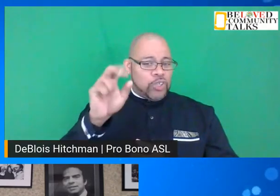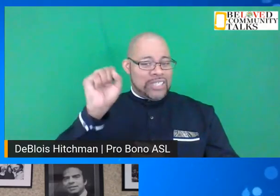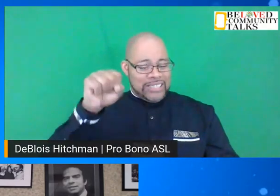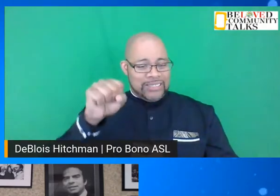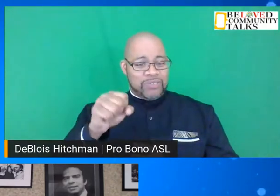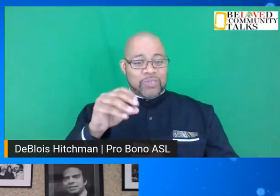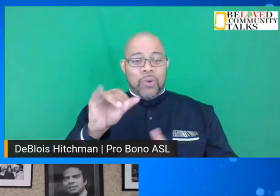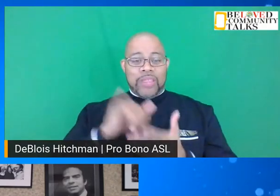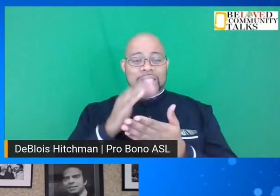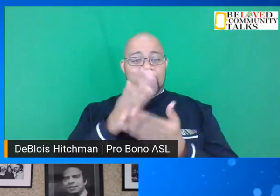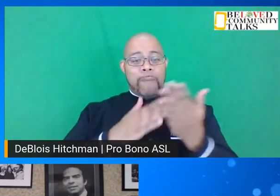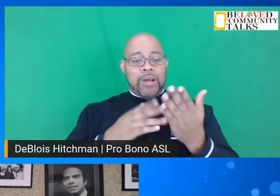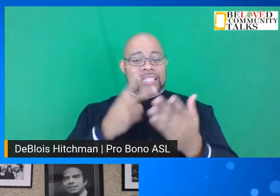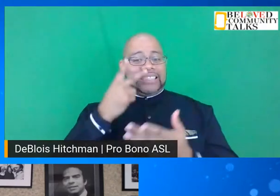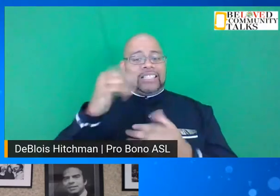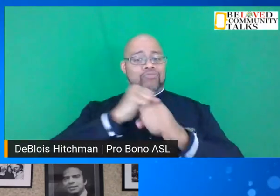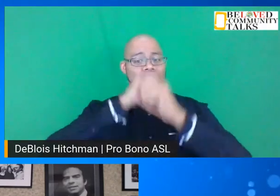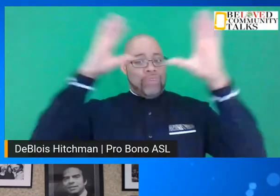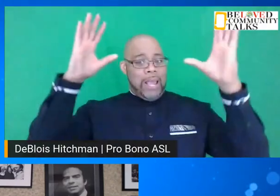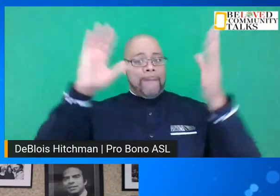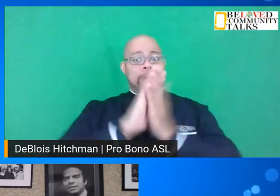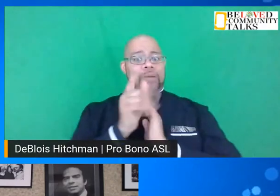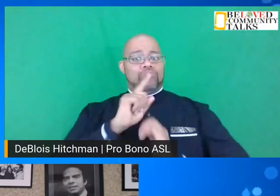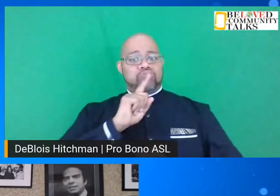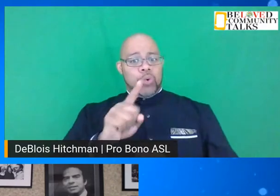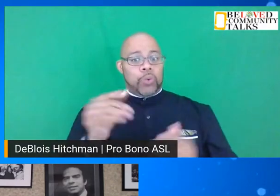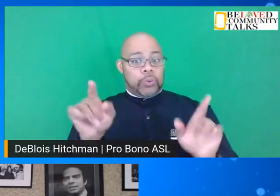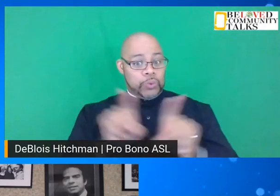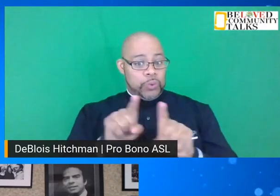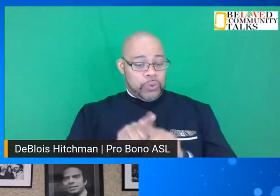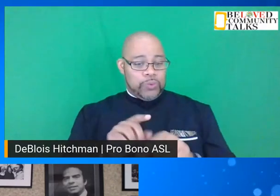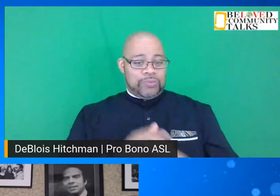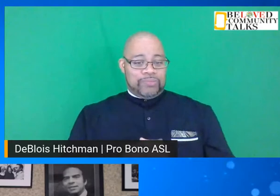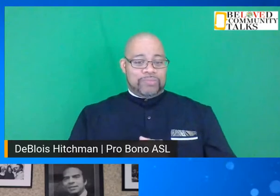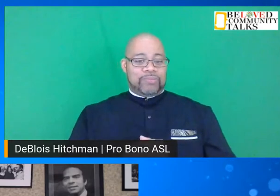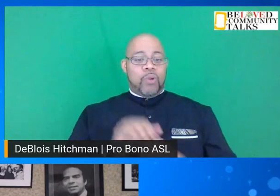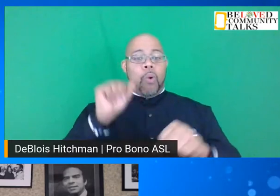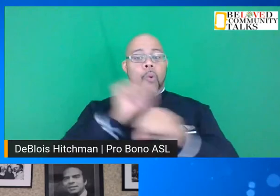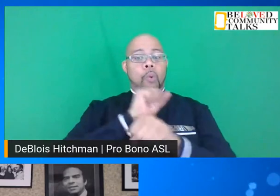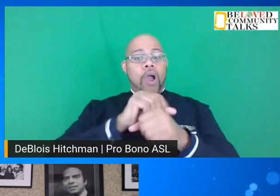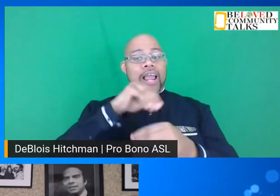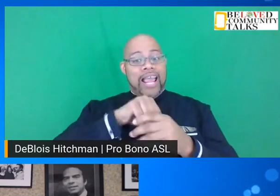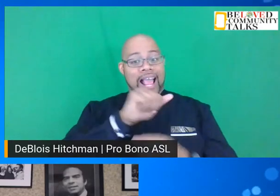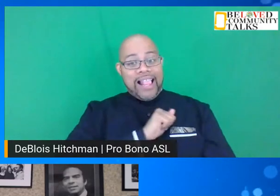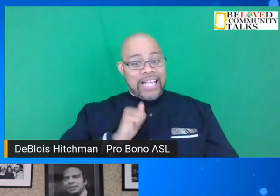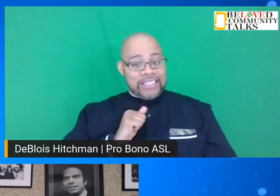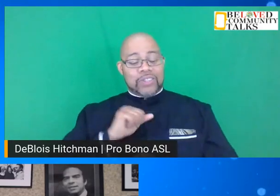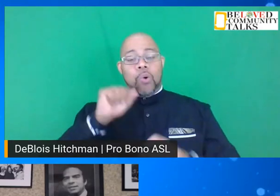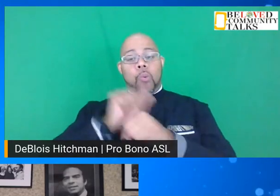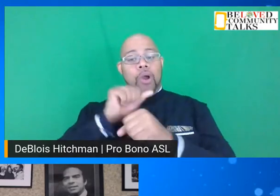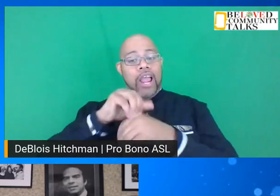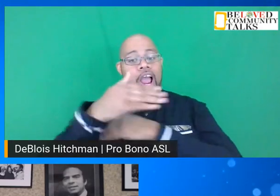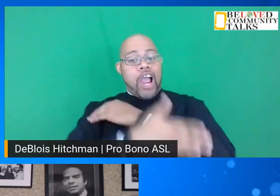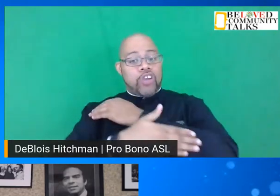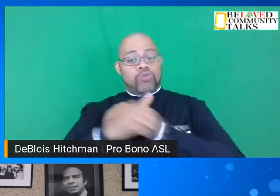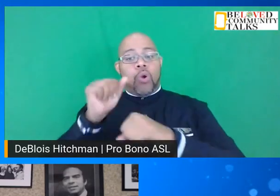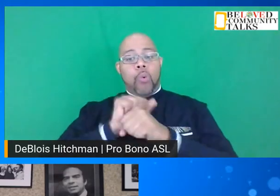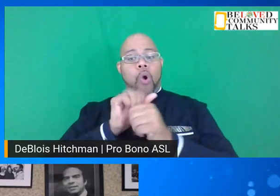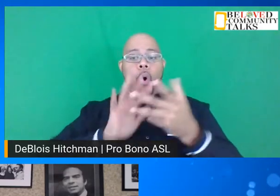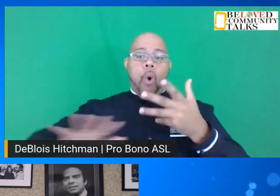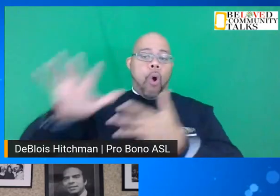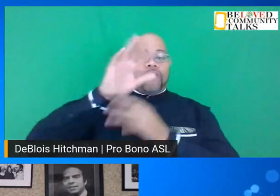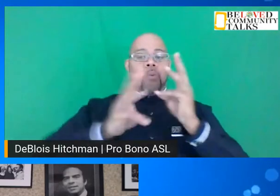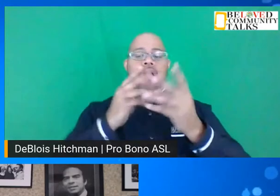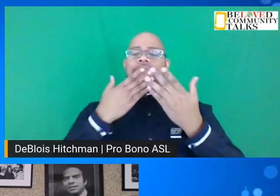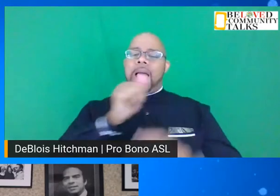that's a part of seeing the dream realized too the work in Atlanta the work in the nation and the work across the globe